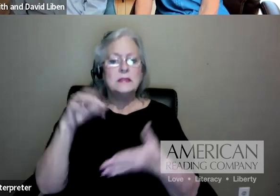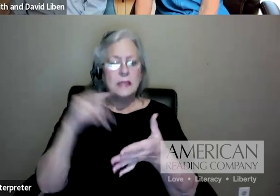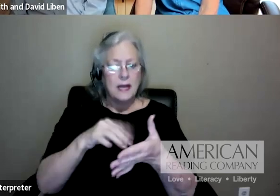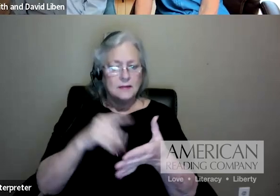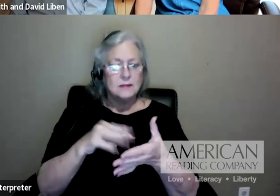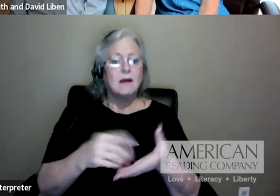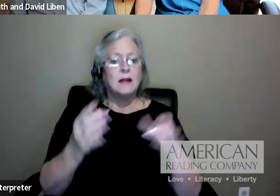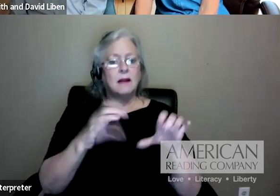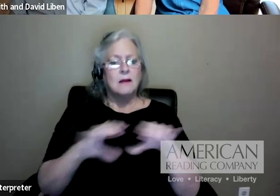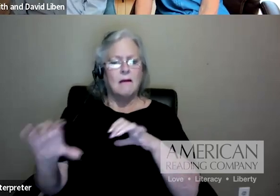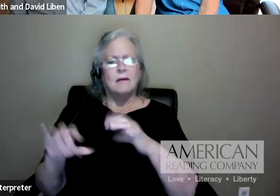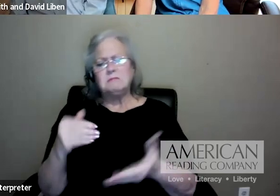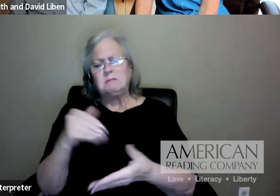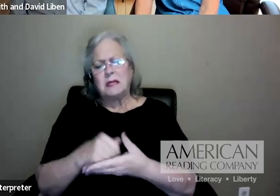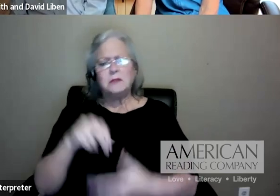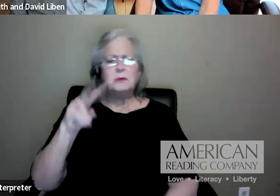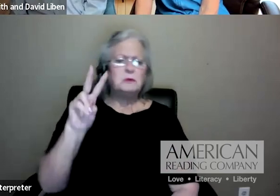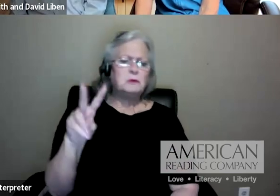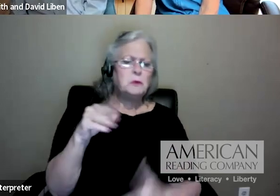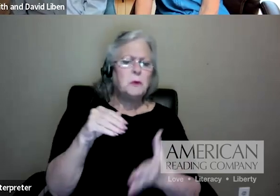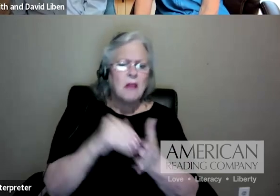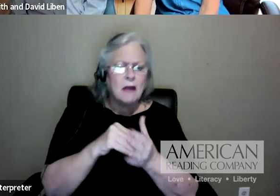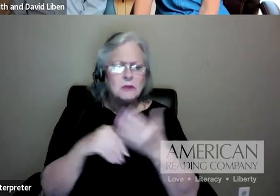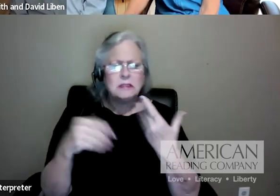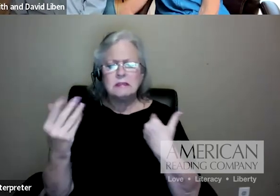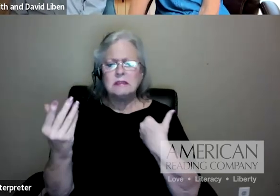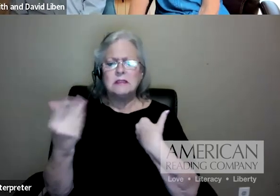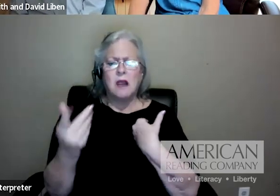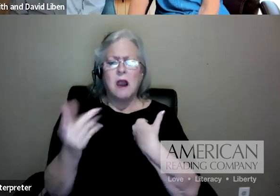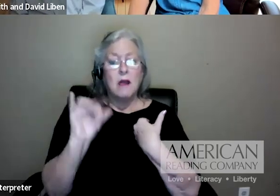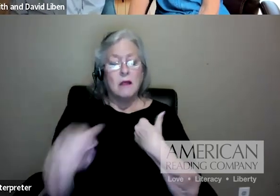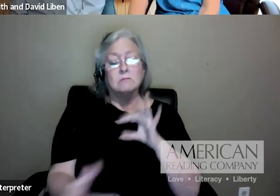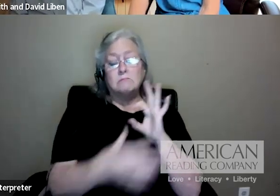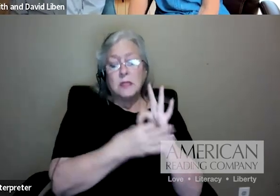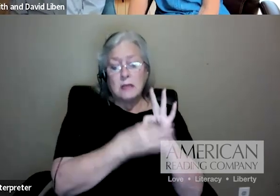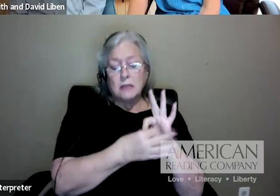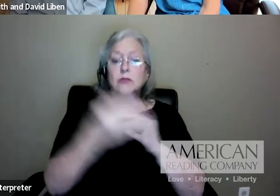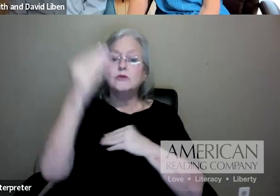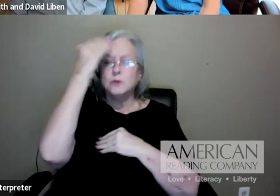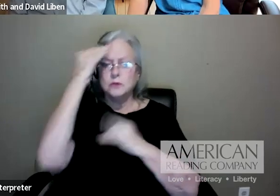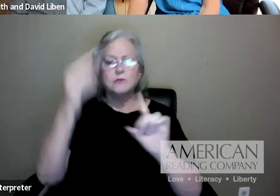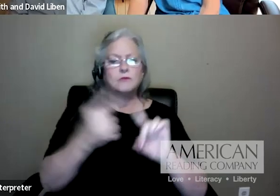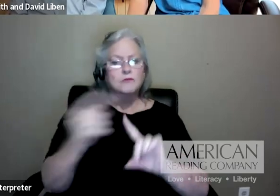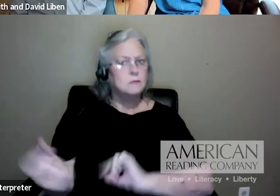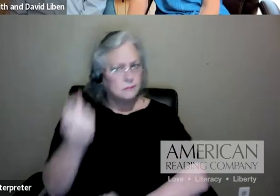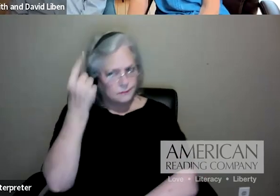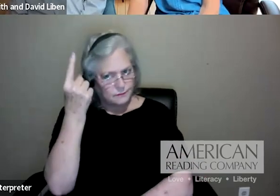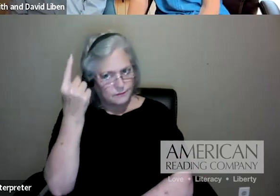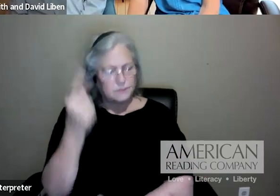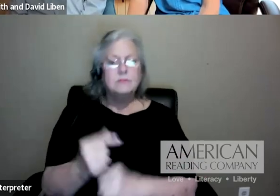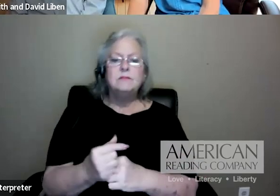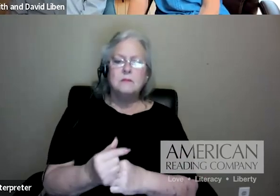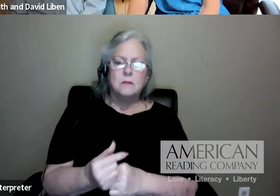studies connecting knowledge to comprehension. And its conclusion was that,